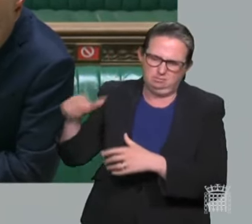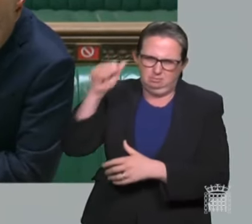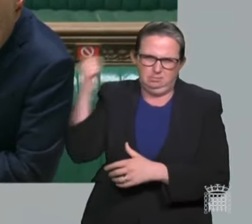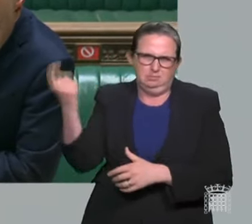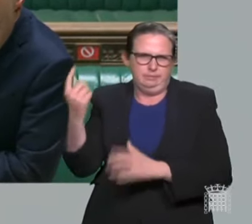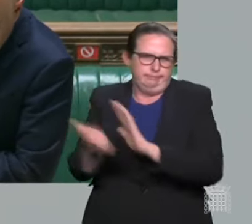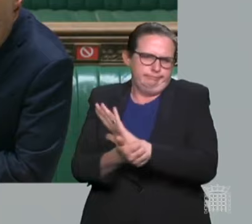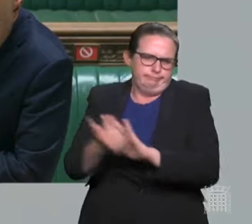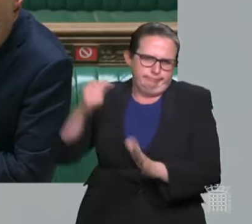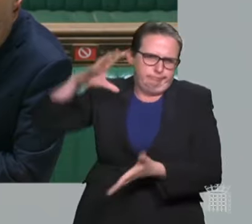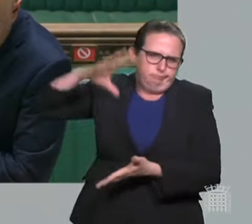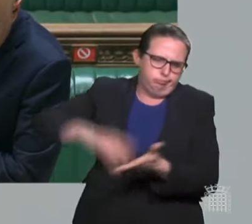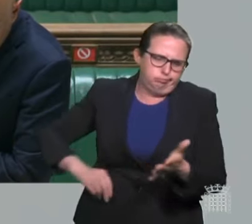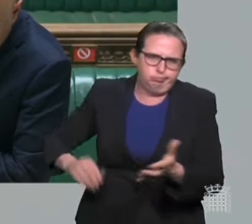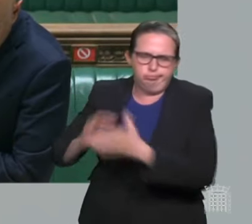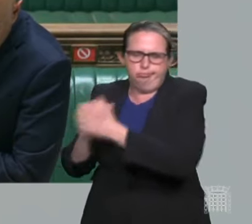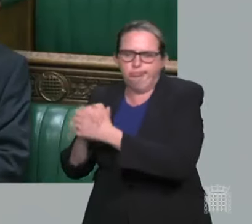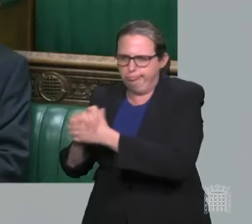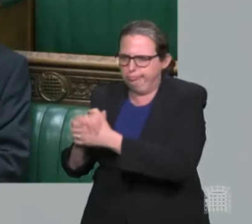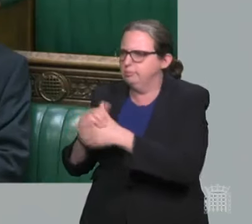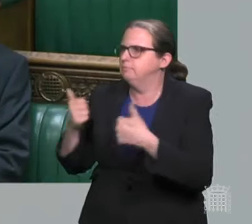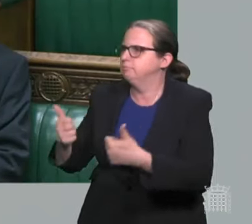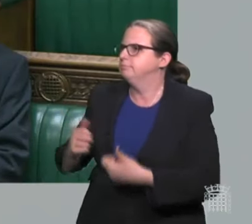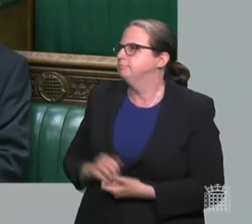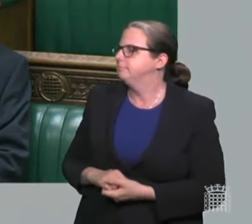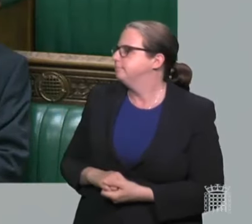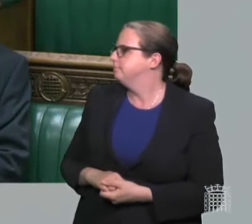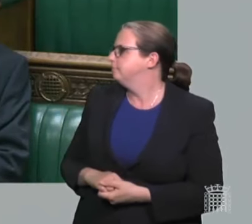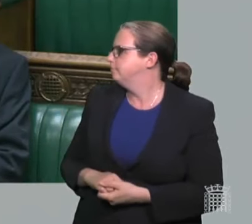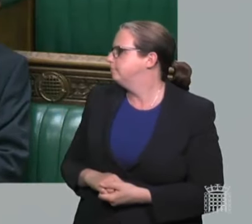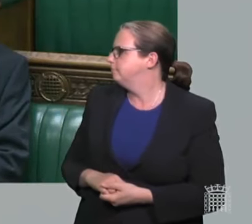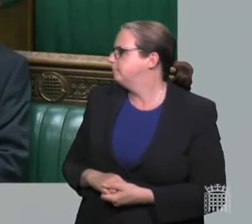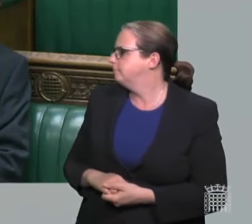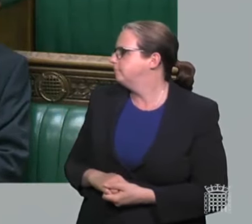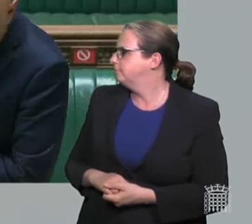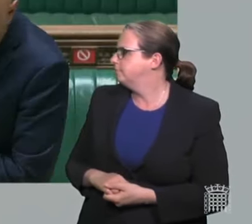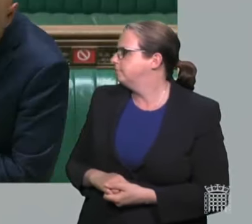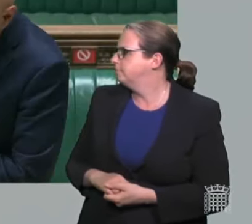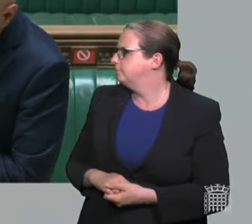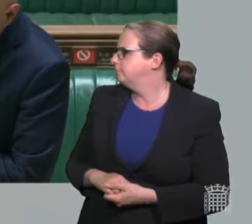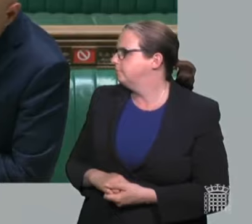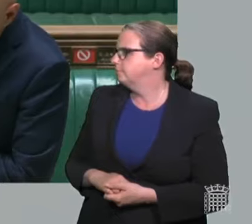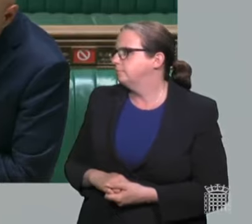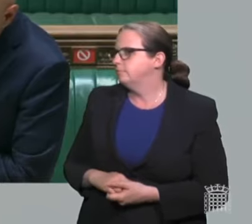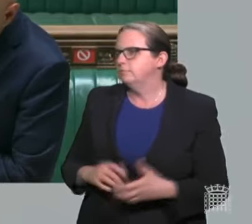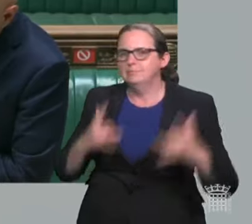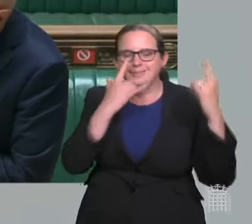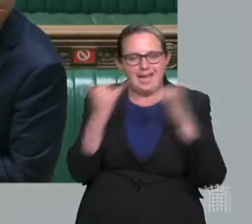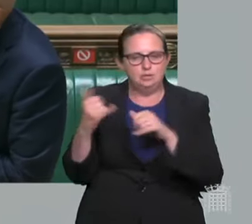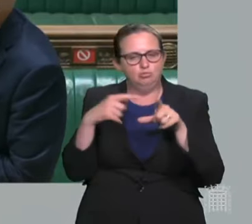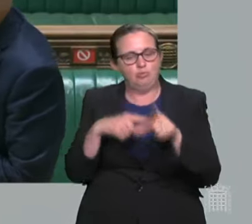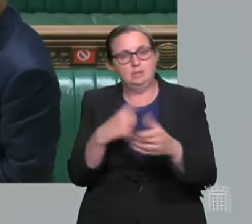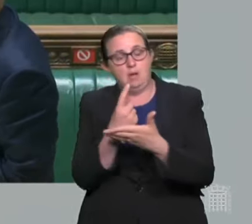I want to thank him for that. Regarding Test, Trace and Isolate, he's right, there are many